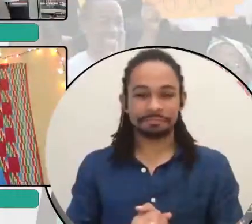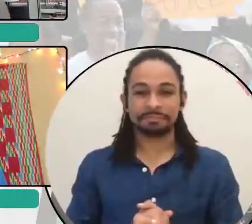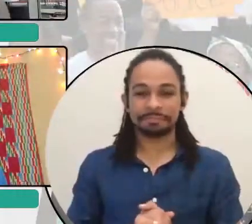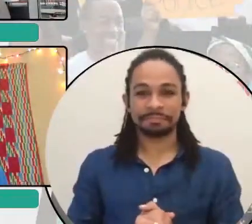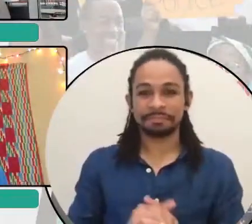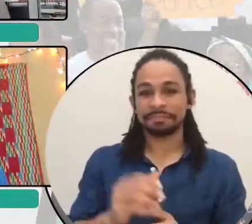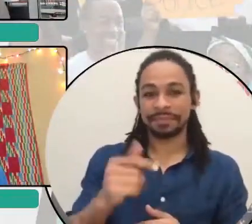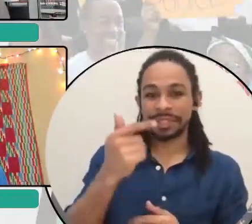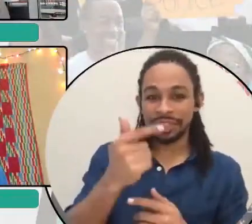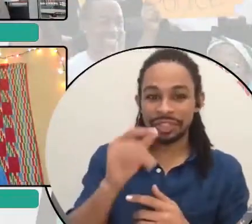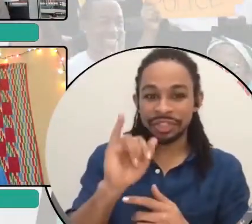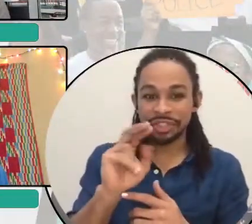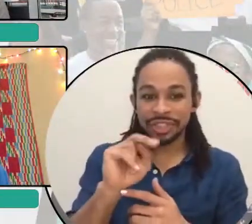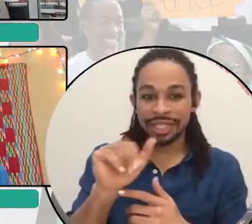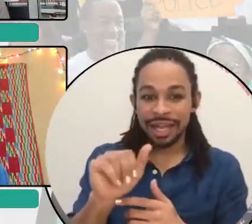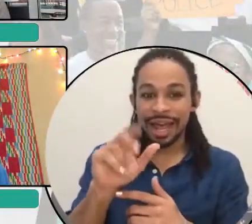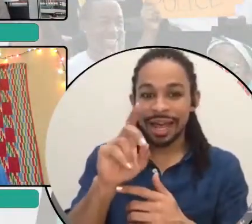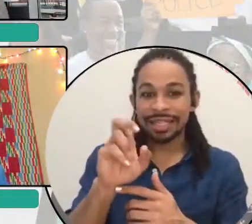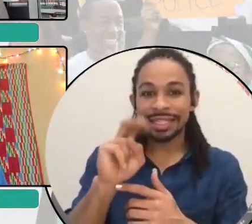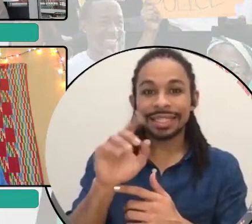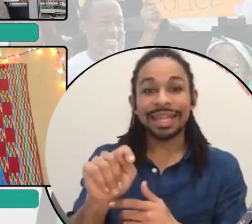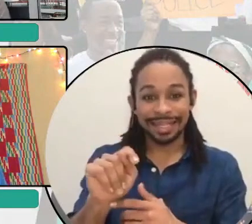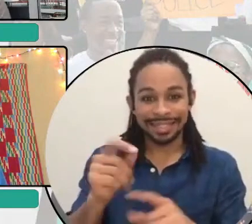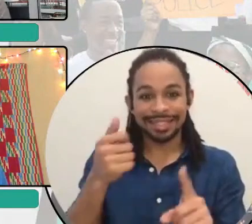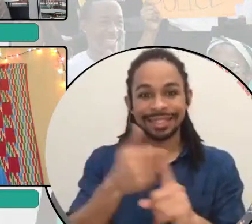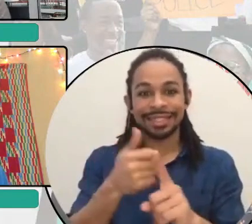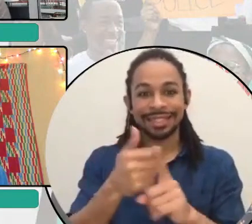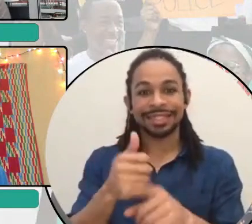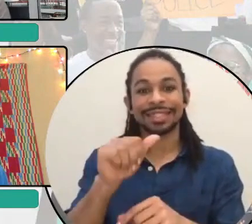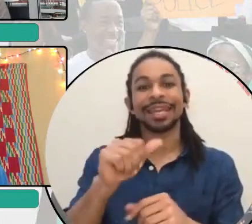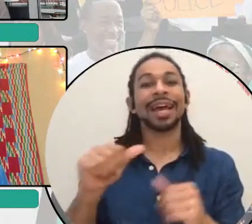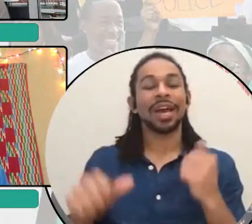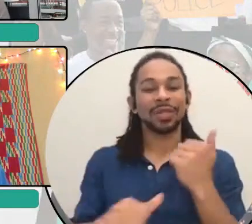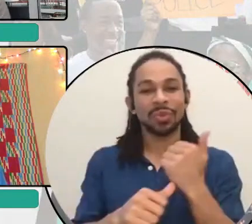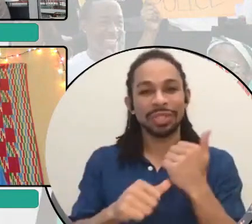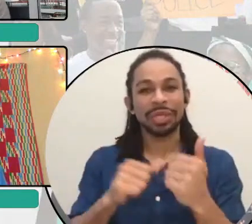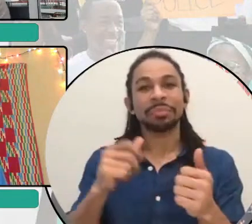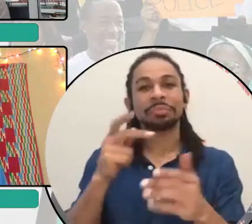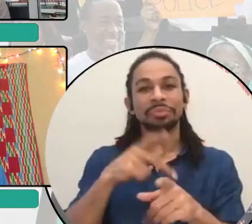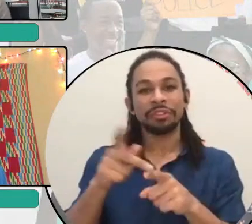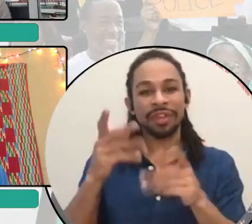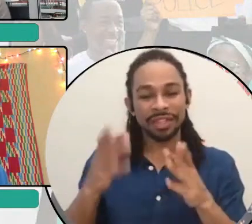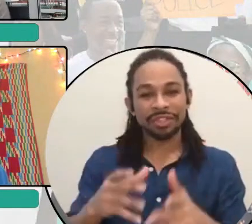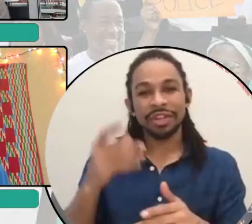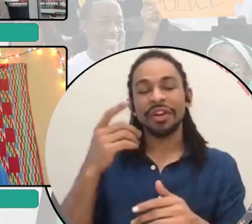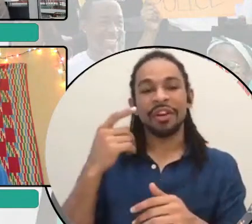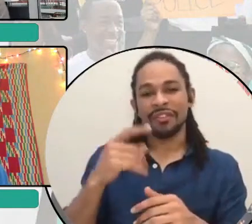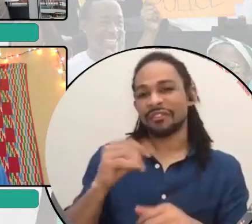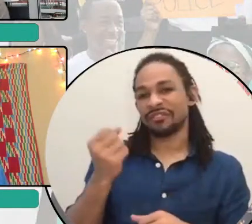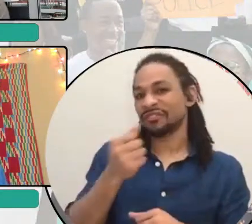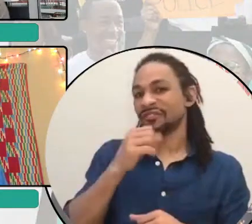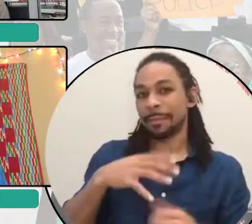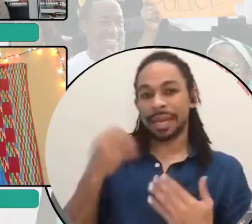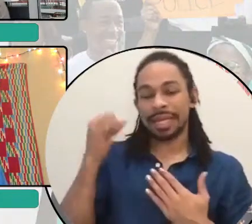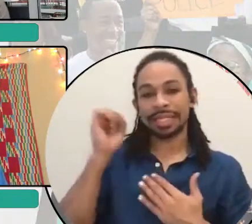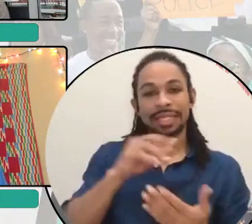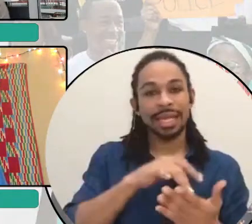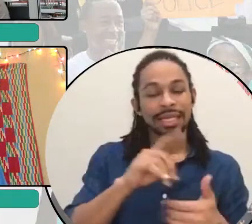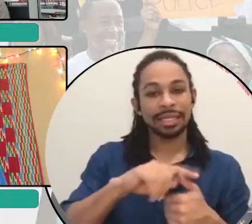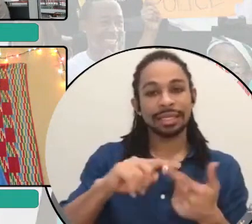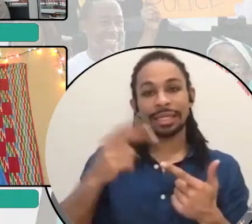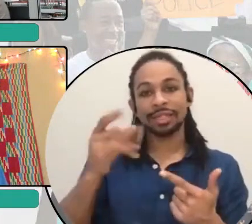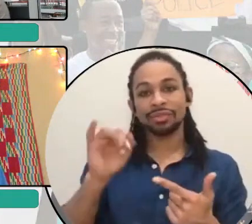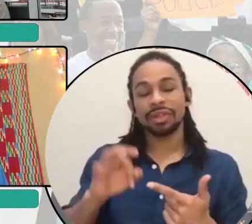Gina Dent is the Associate Professor of Feminist Studies, History of Consciousness, and Legal